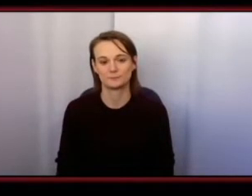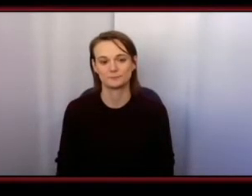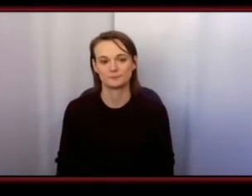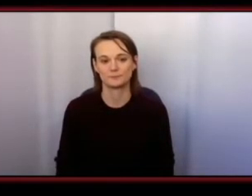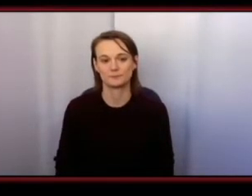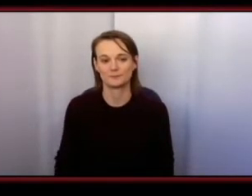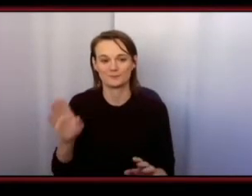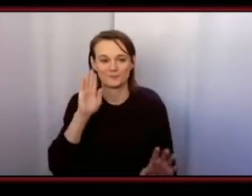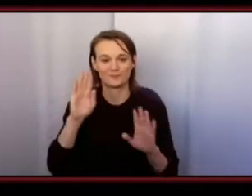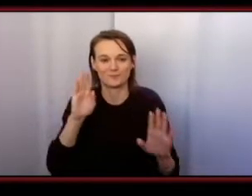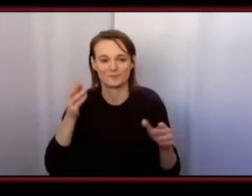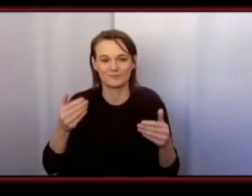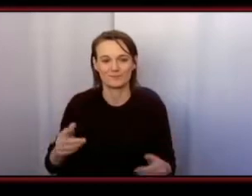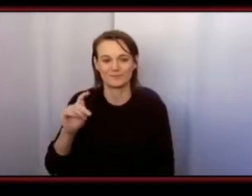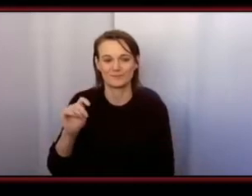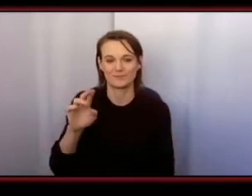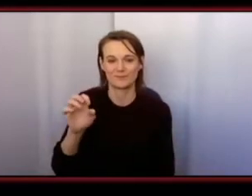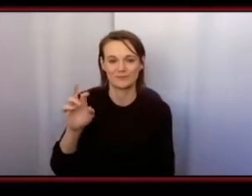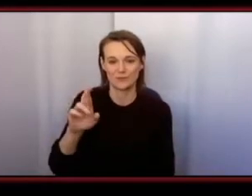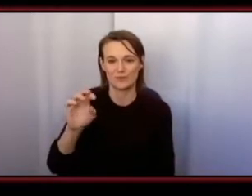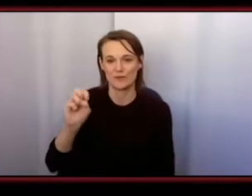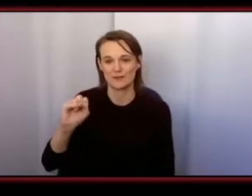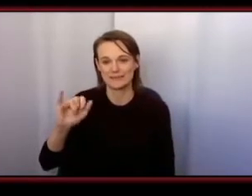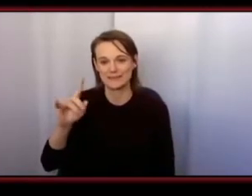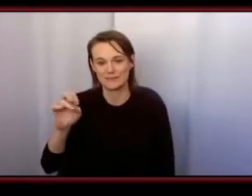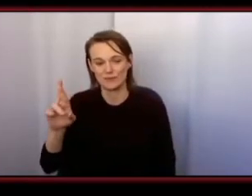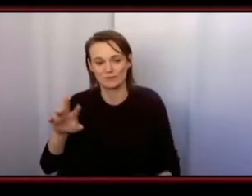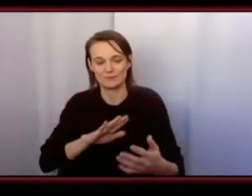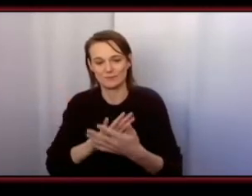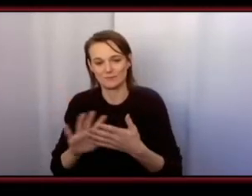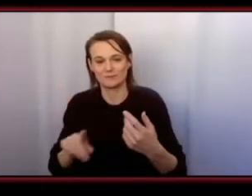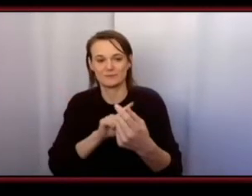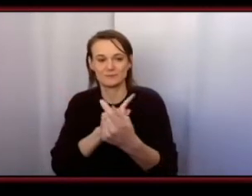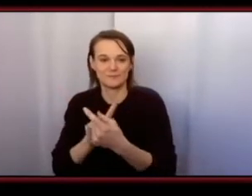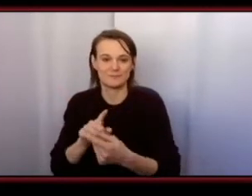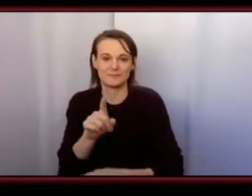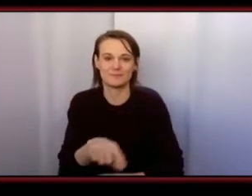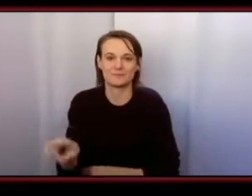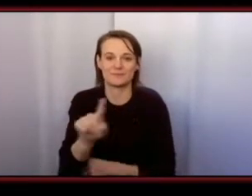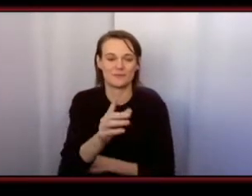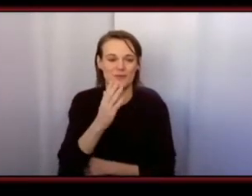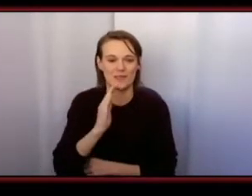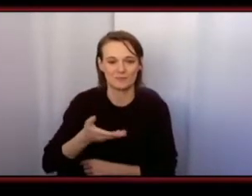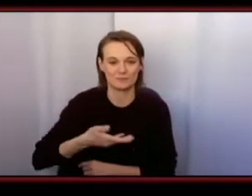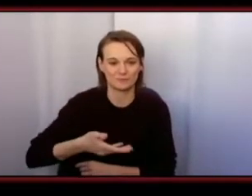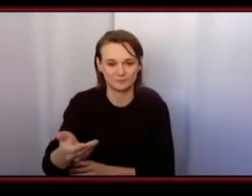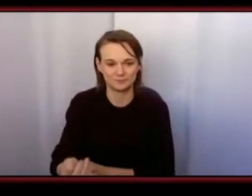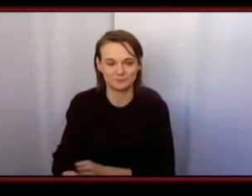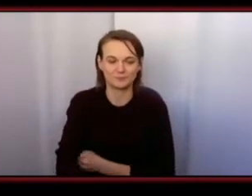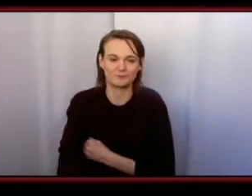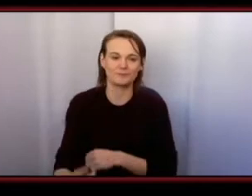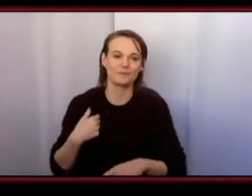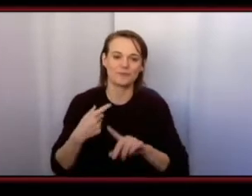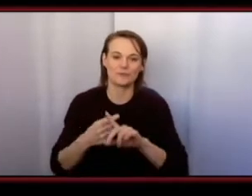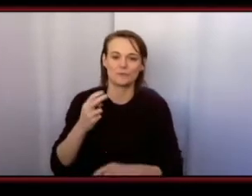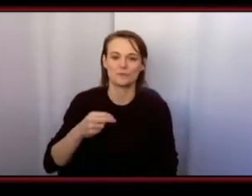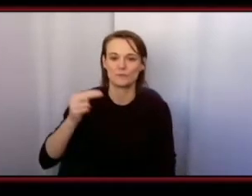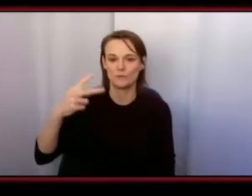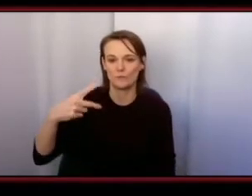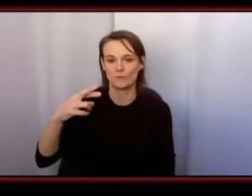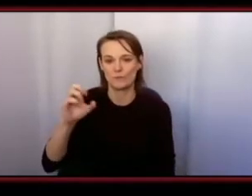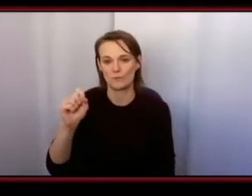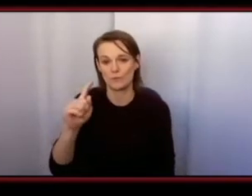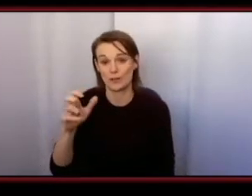how you everyone i'm trevor silver nice to meet you thank you for um having me here uh so i'm from north preston nova scotia